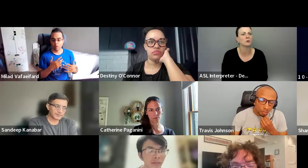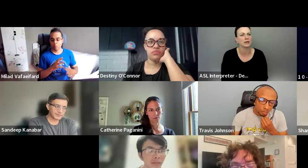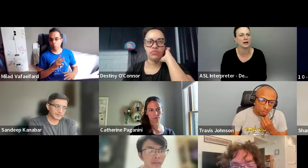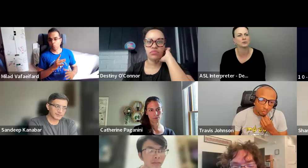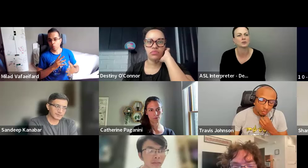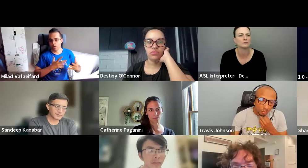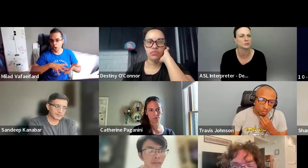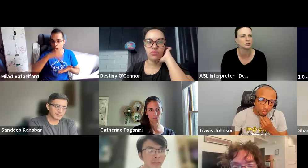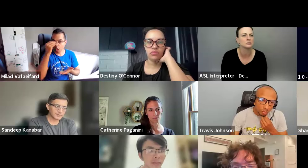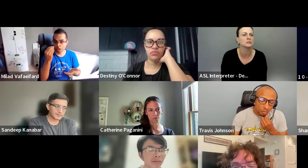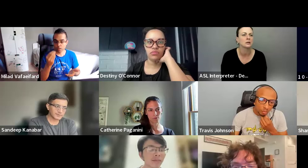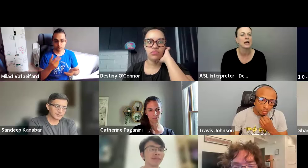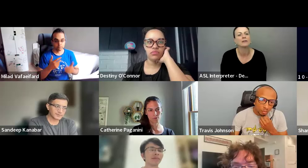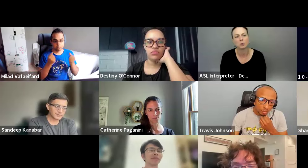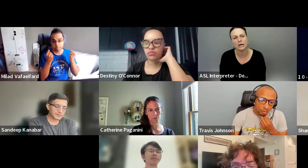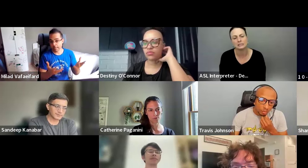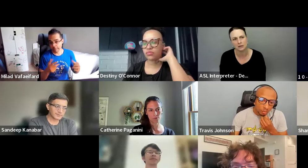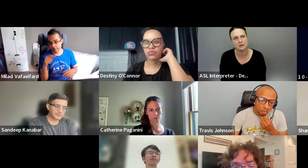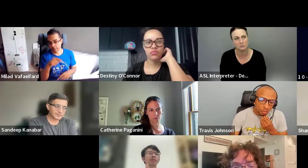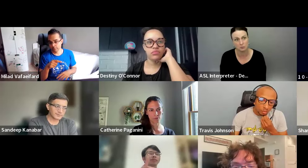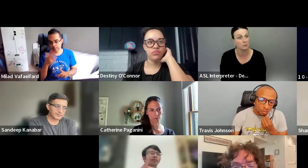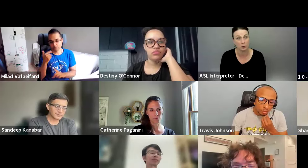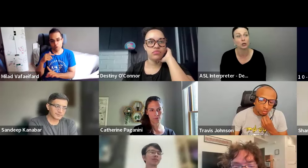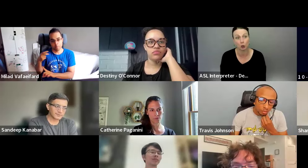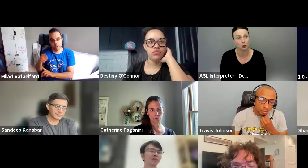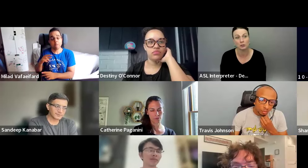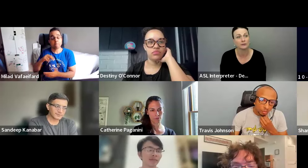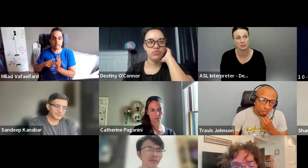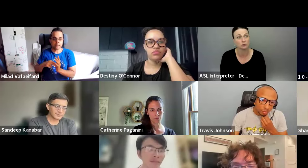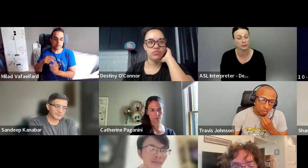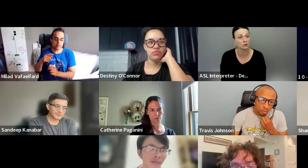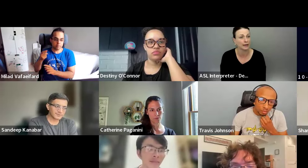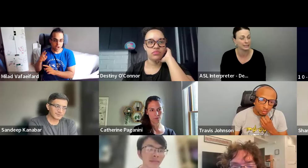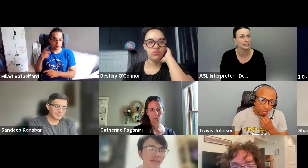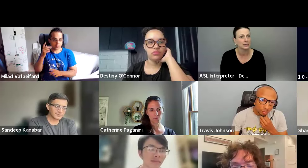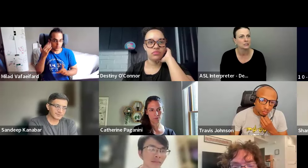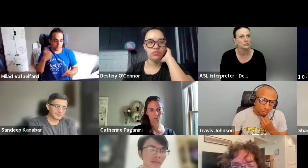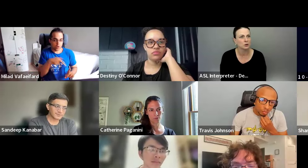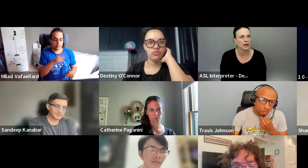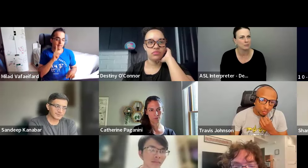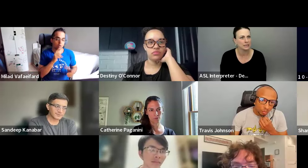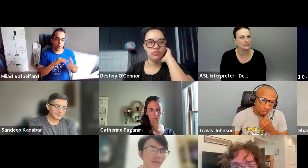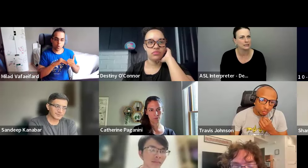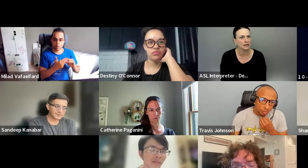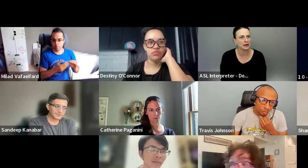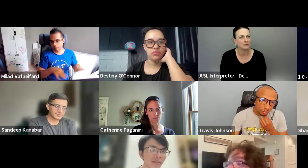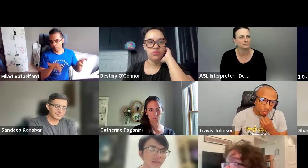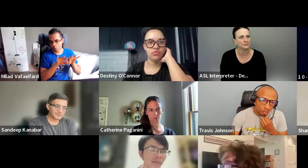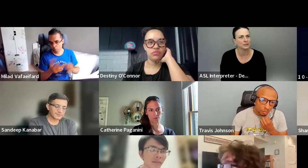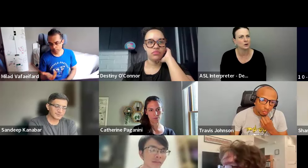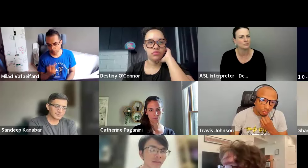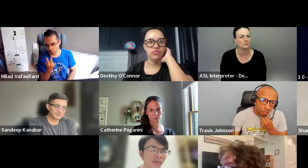visible and have those conversations, have more eyes on them so people can learn, that's really great. So that means,